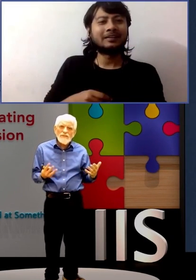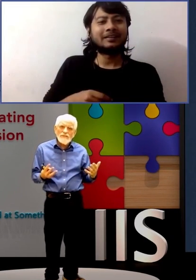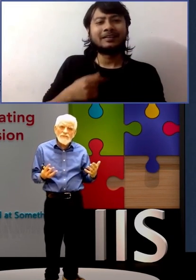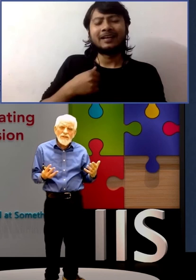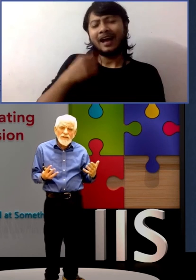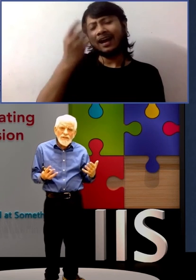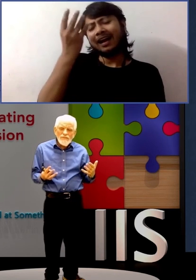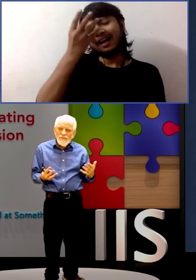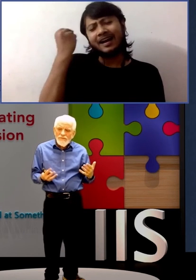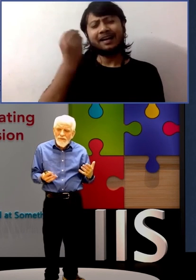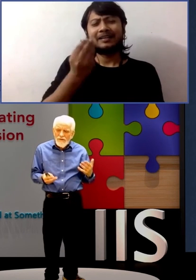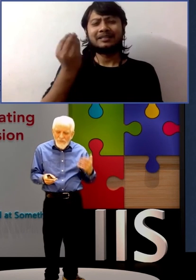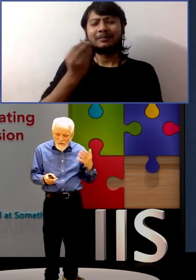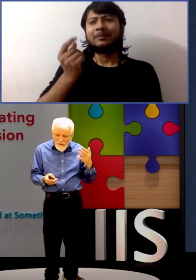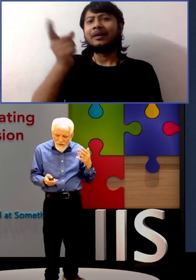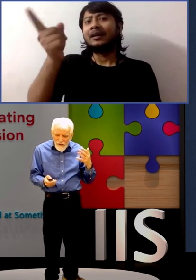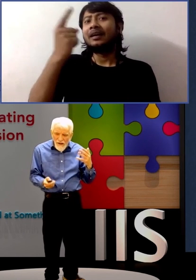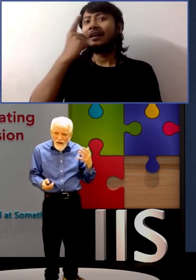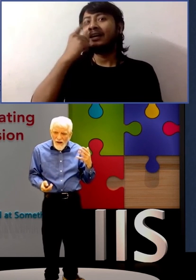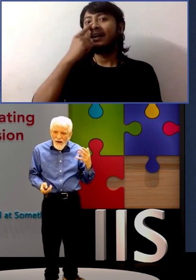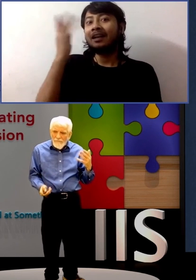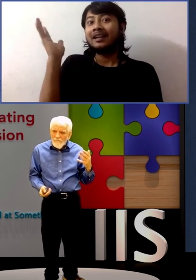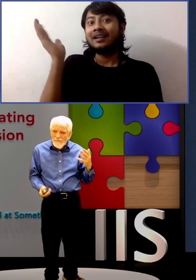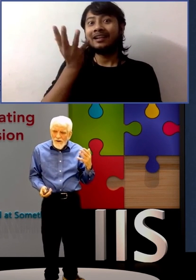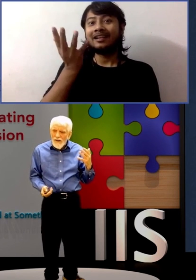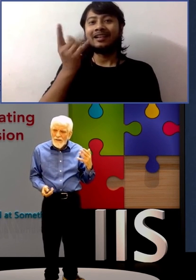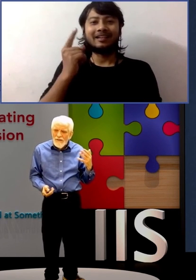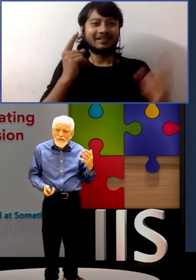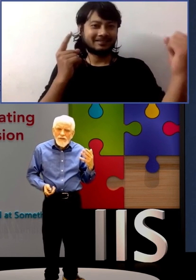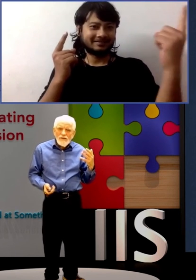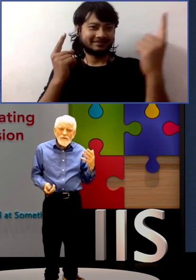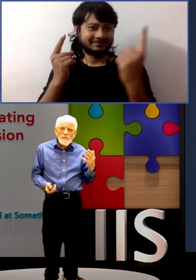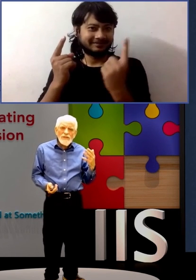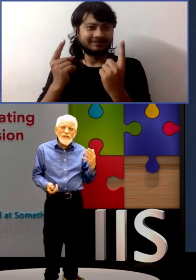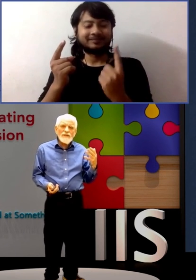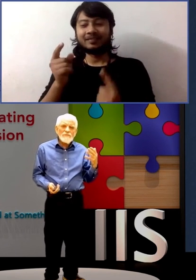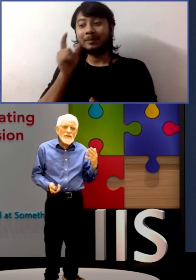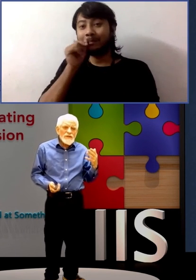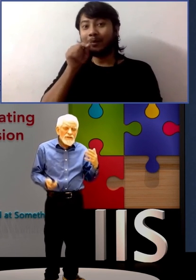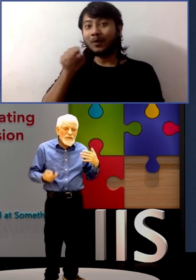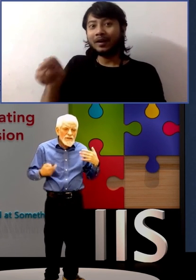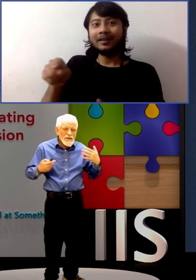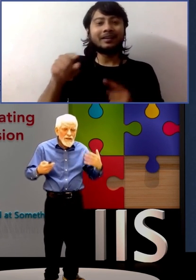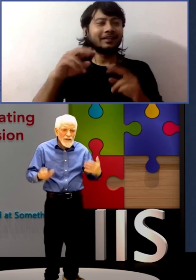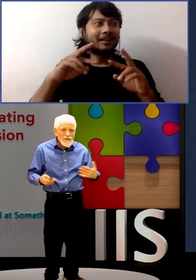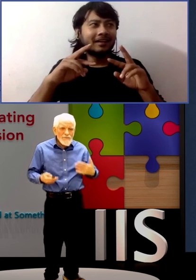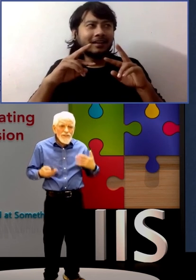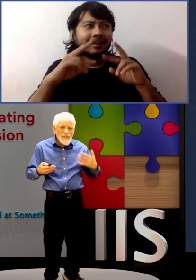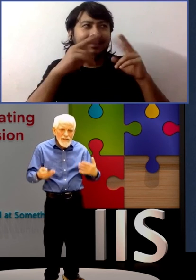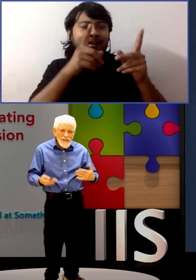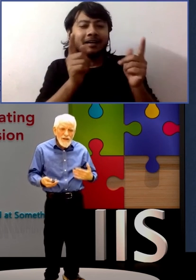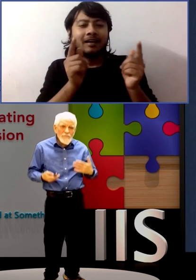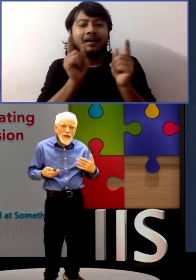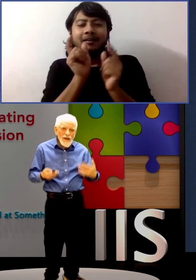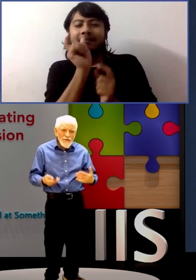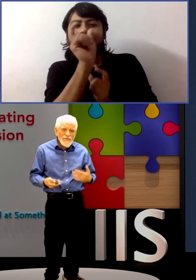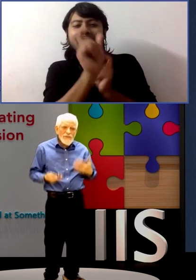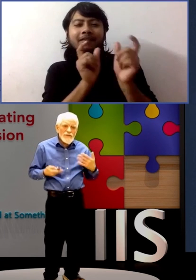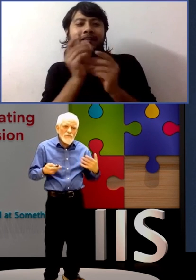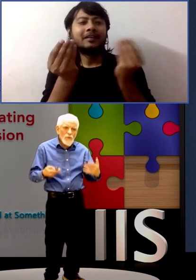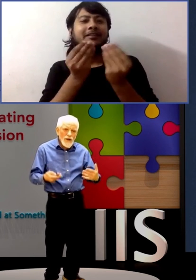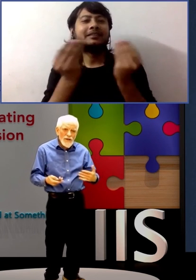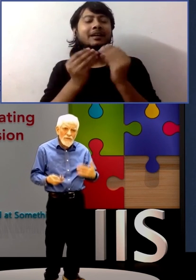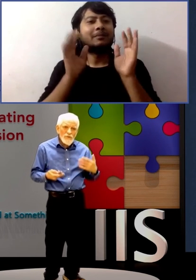responsive. So, I'm fine with him thinking about,